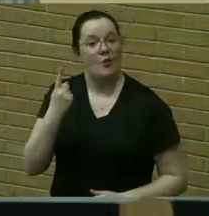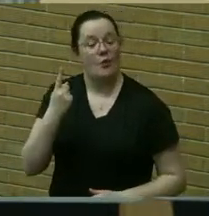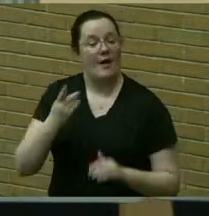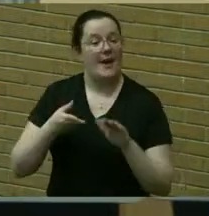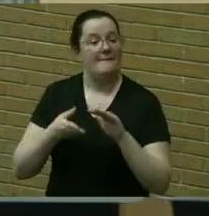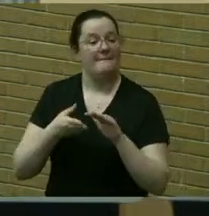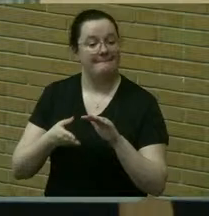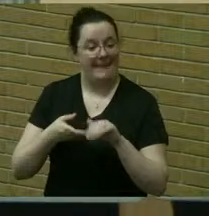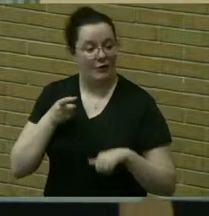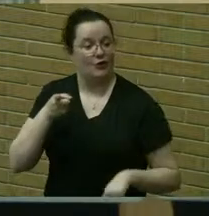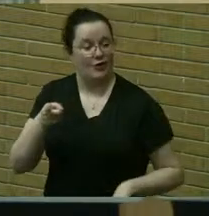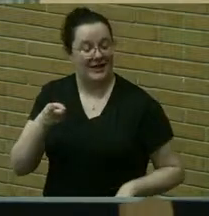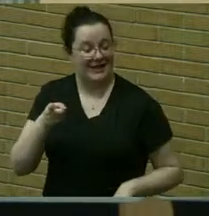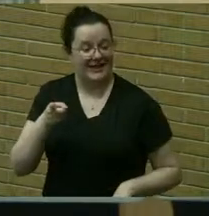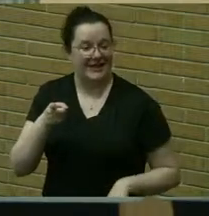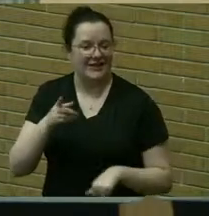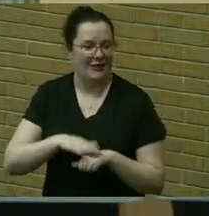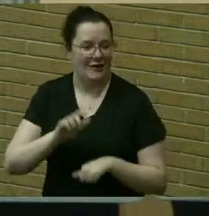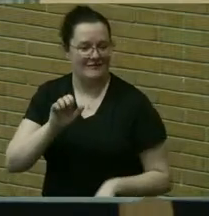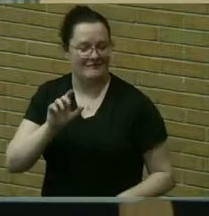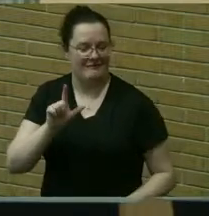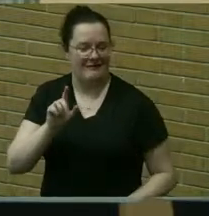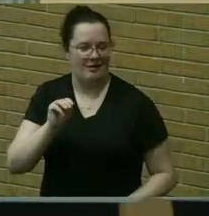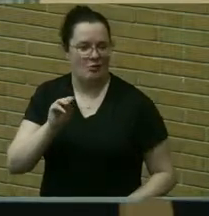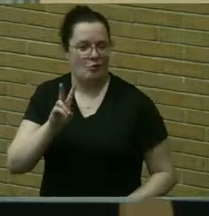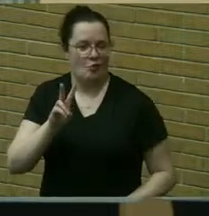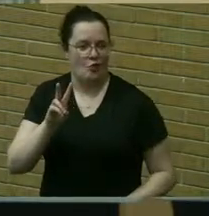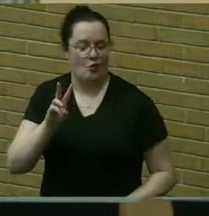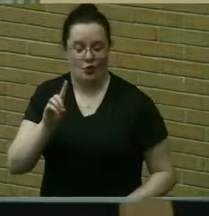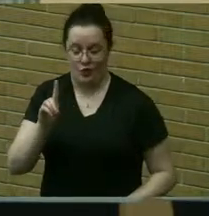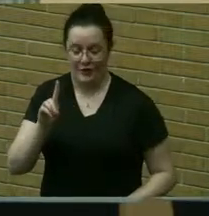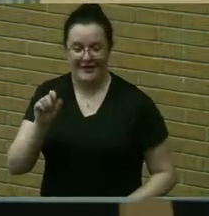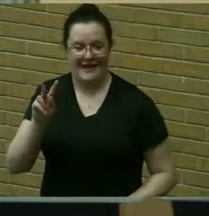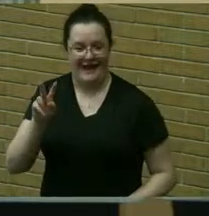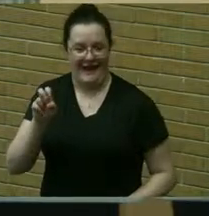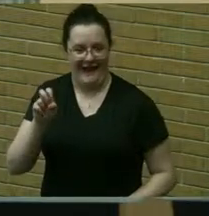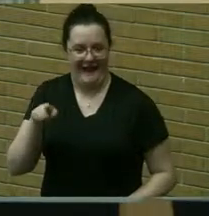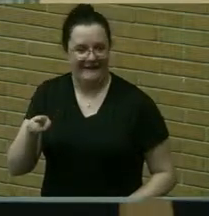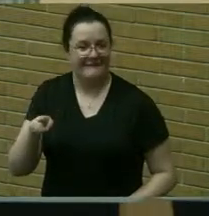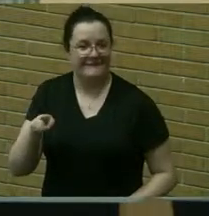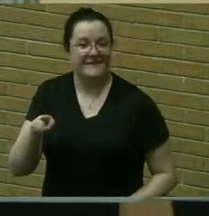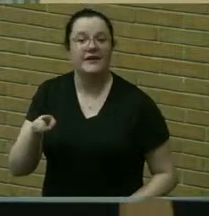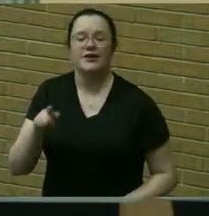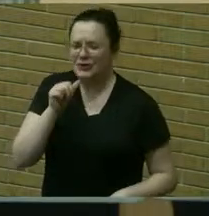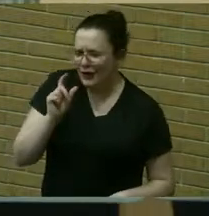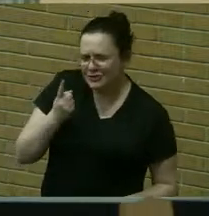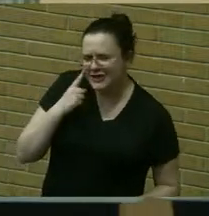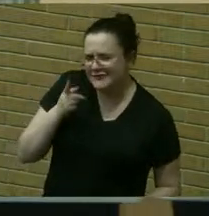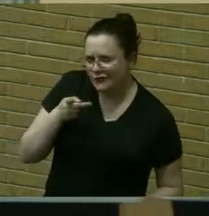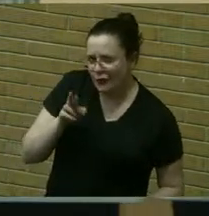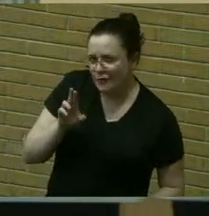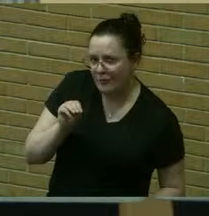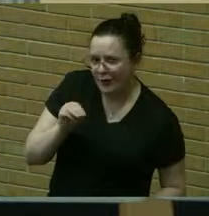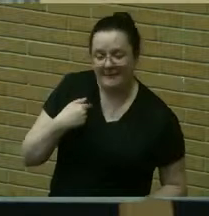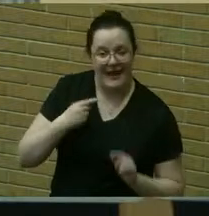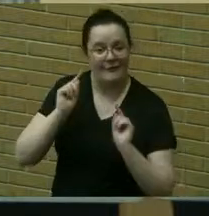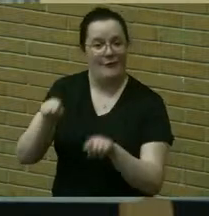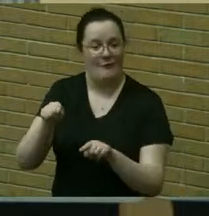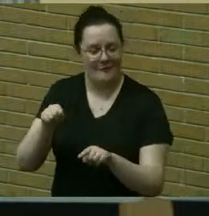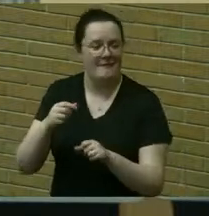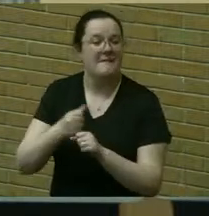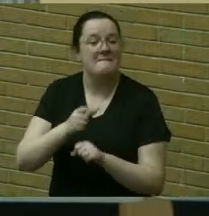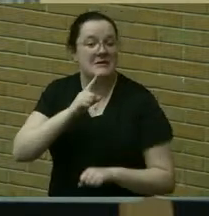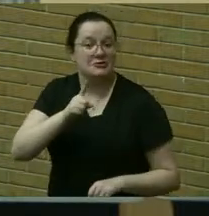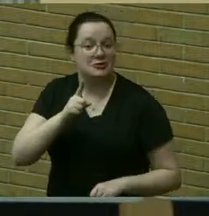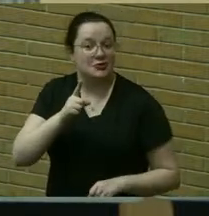just for purum and uh i i got a request in fact to make sure i got some amintashen tomorrow so you